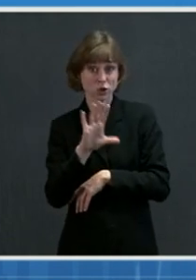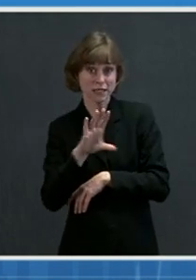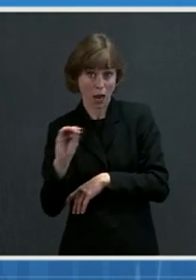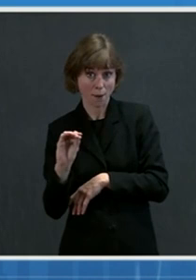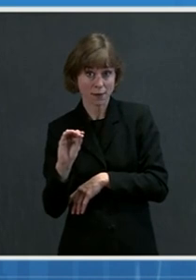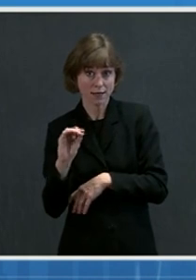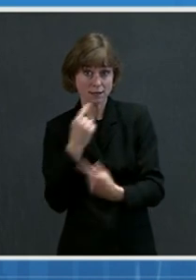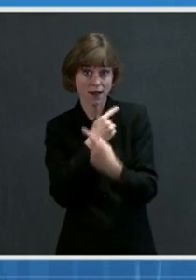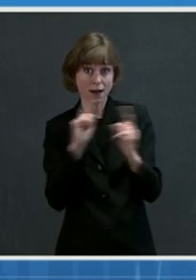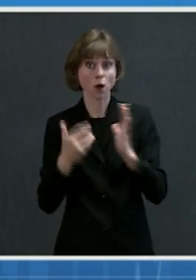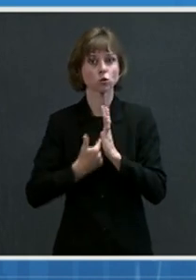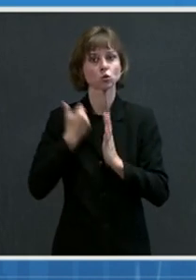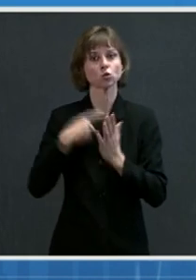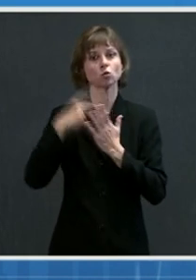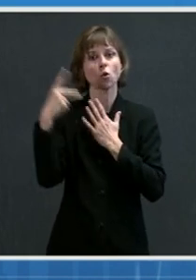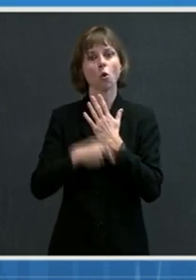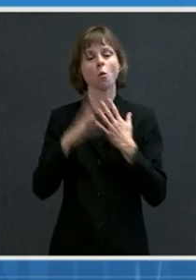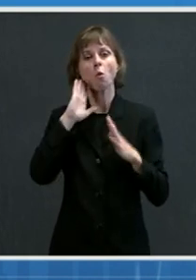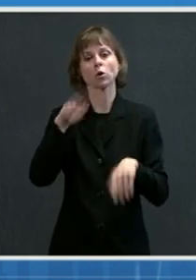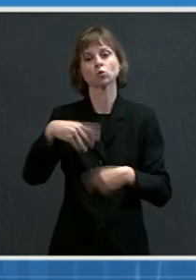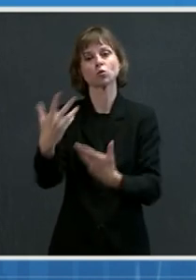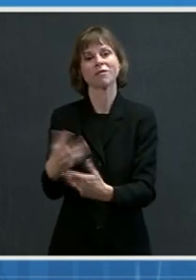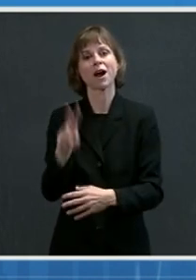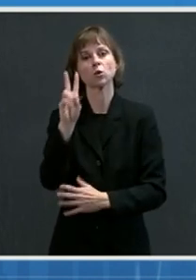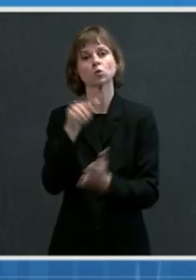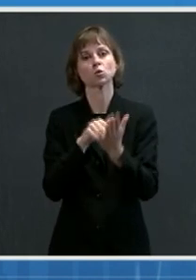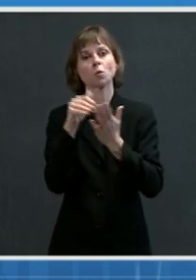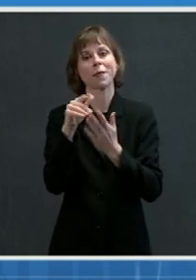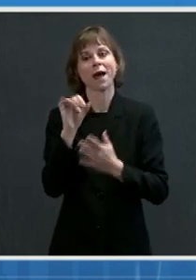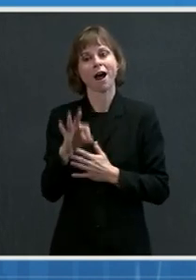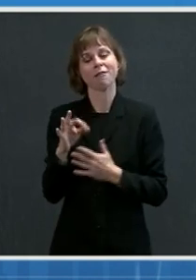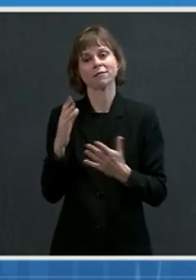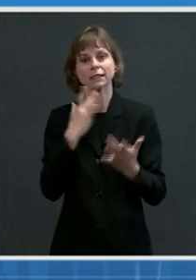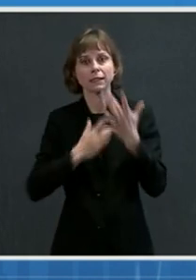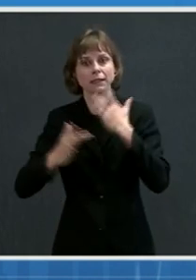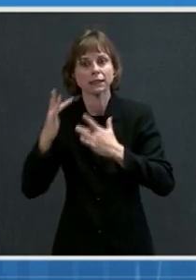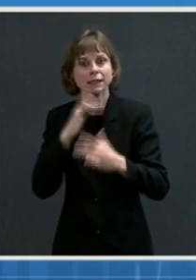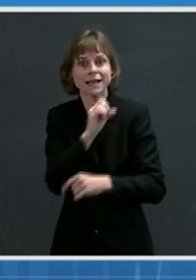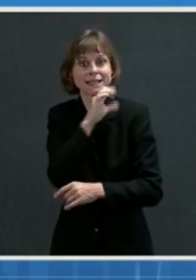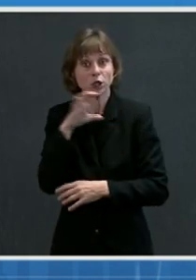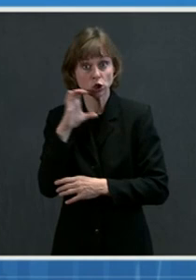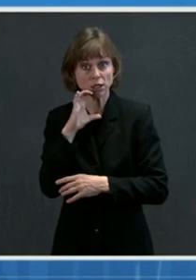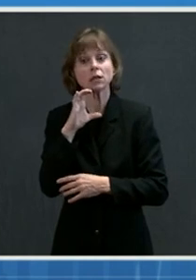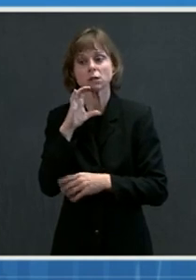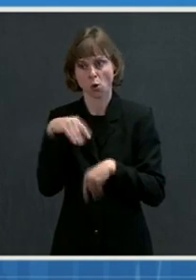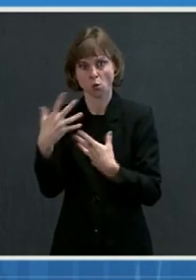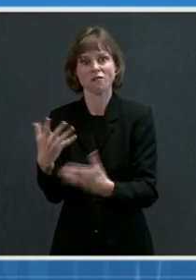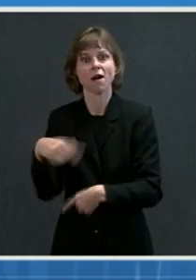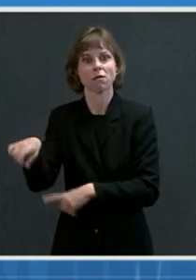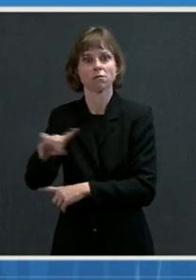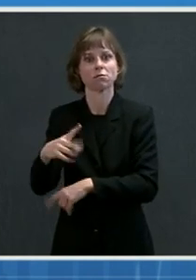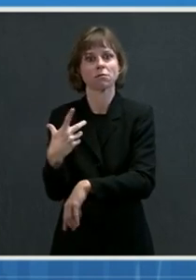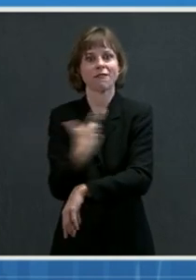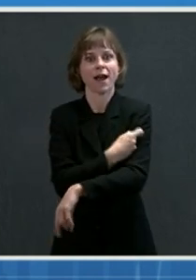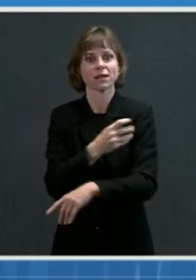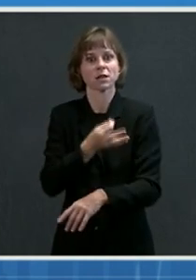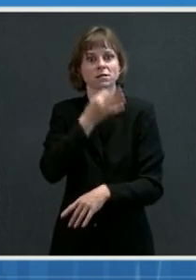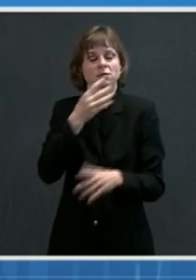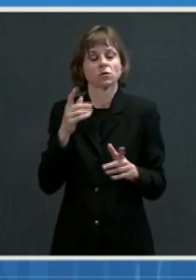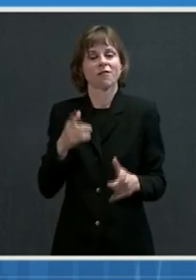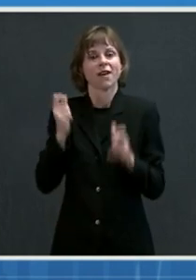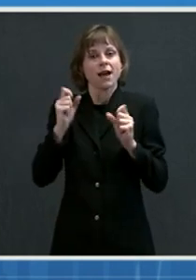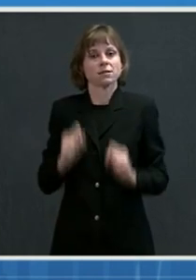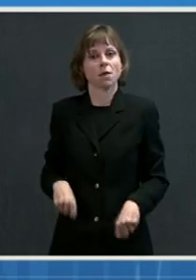get two million of the most vulnerable seniors vaccinated as fast as possible. Called the